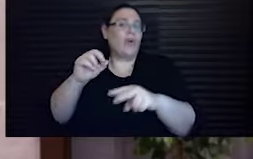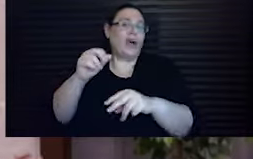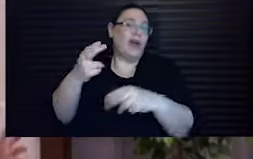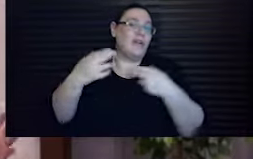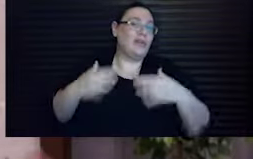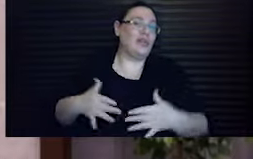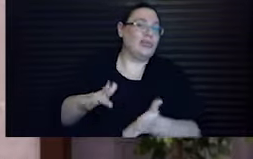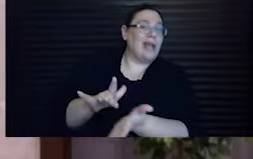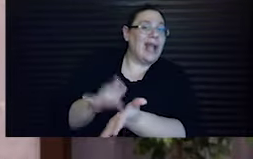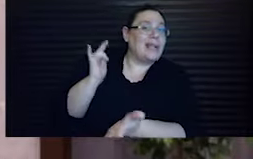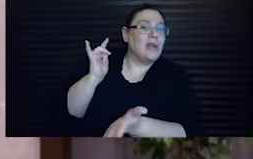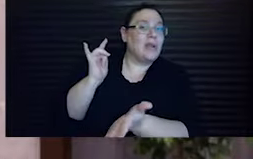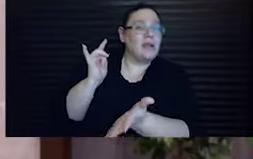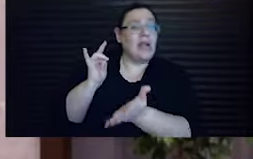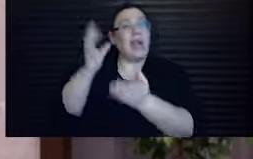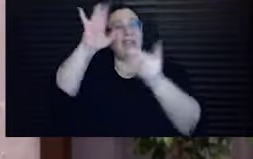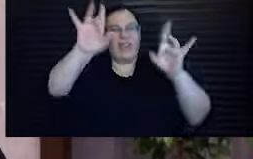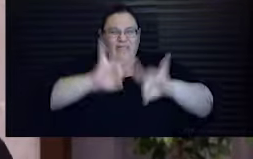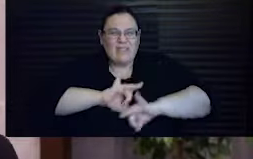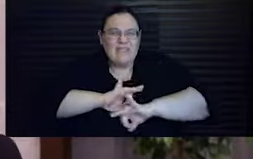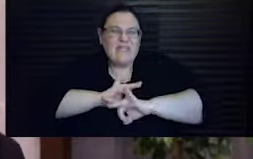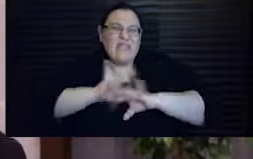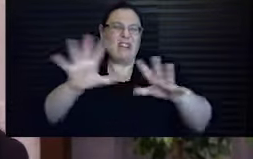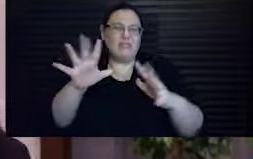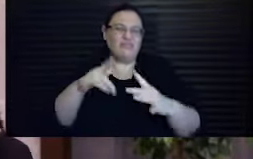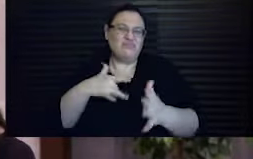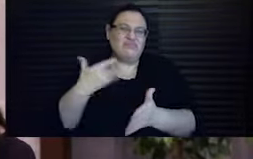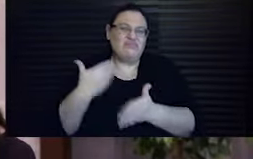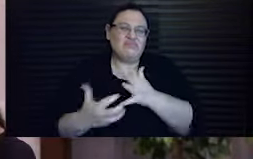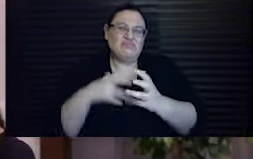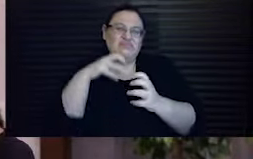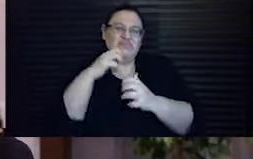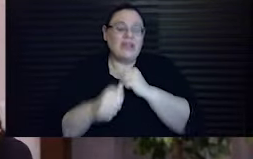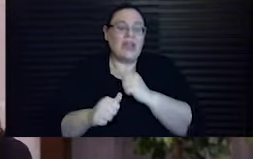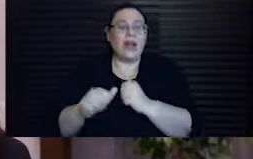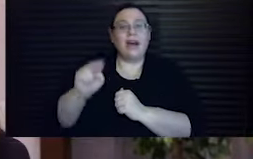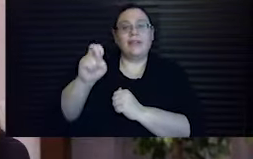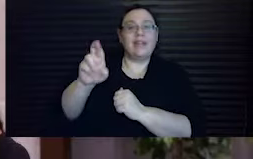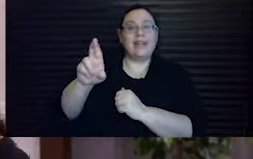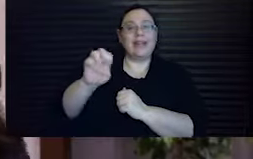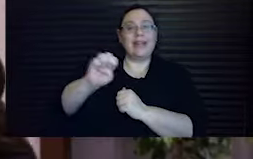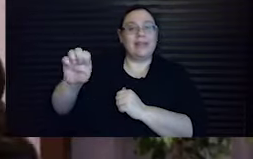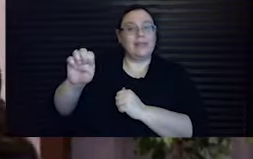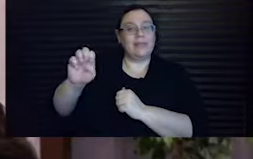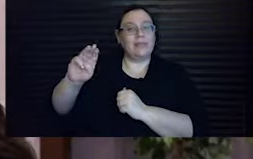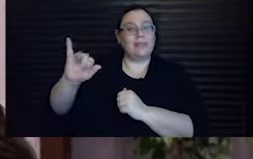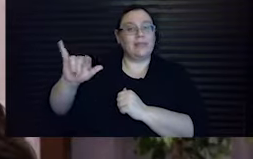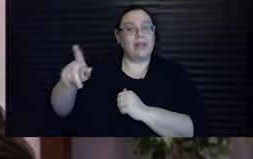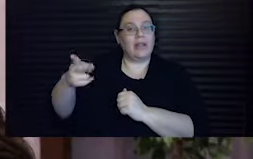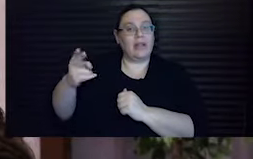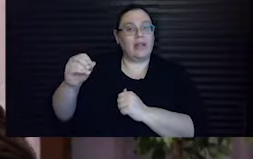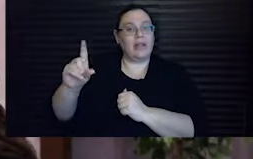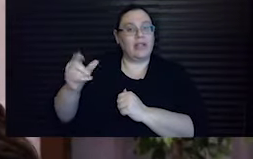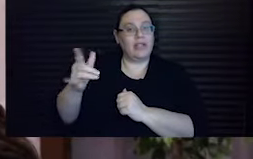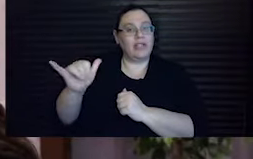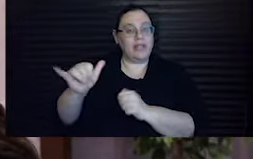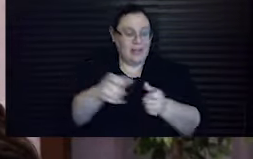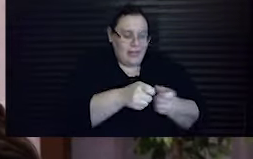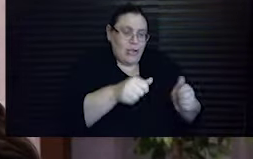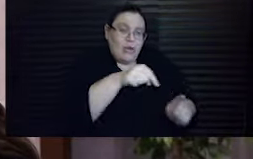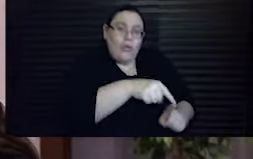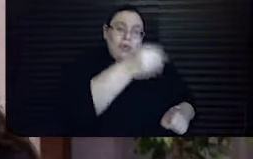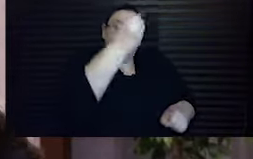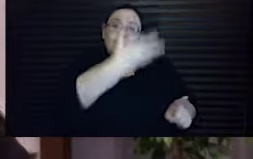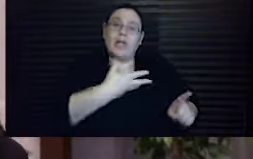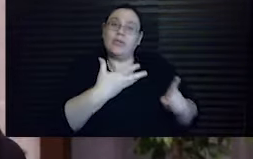and divine violence and callousness of the Near Eastern mythologies. The Torah instead is telling us a story